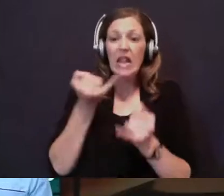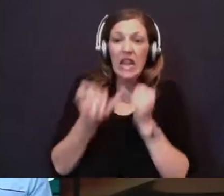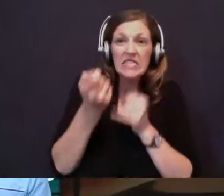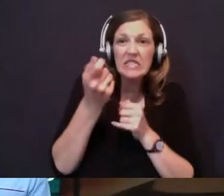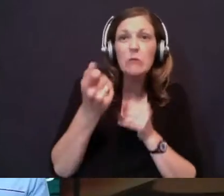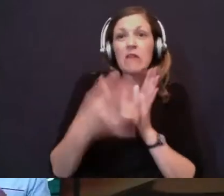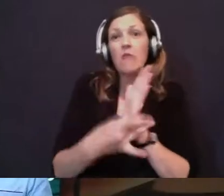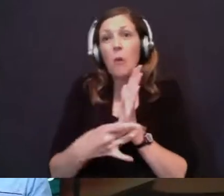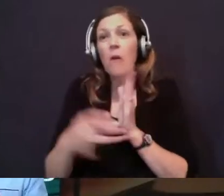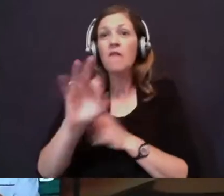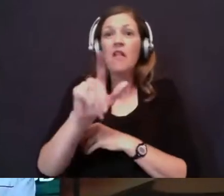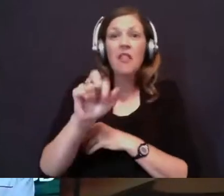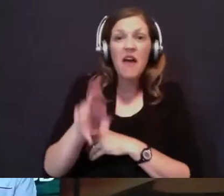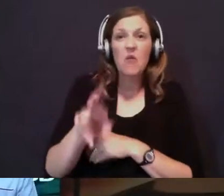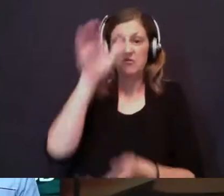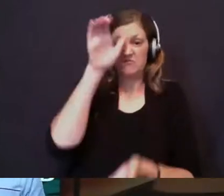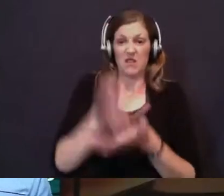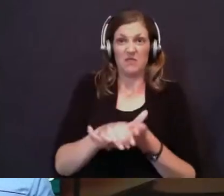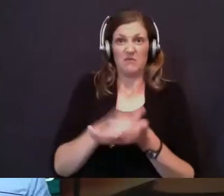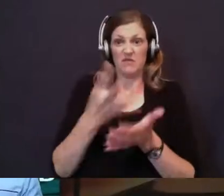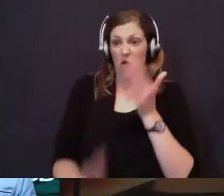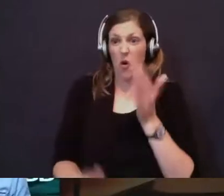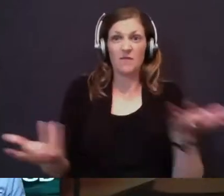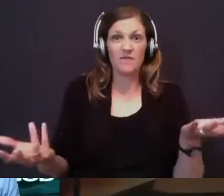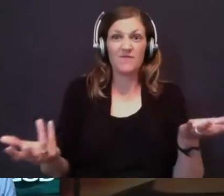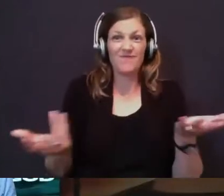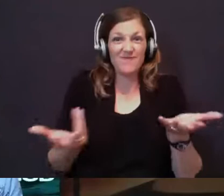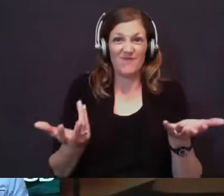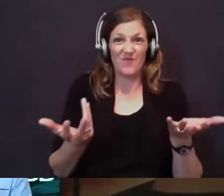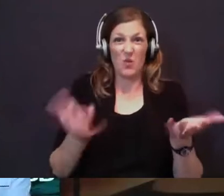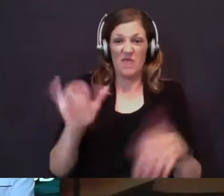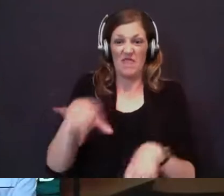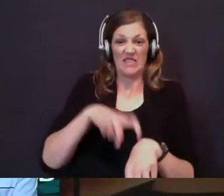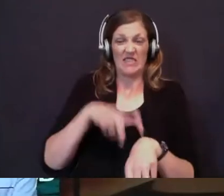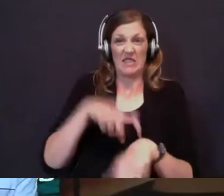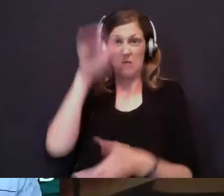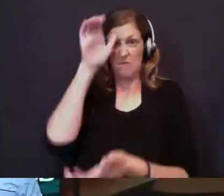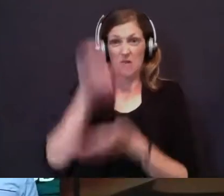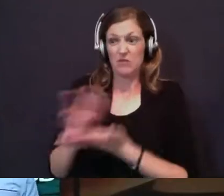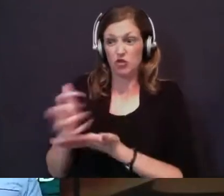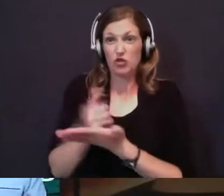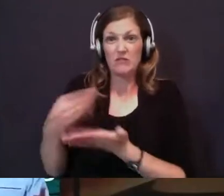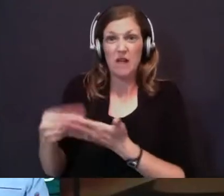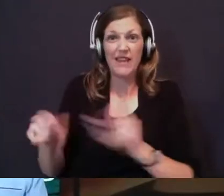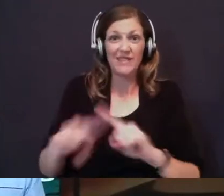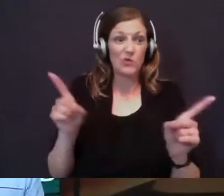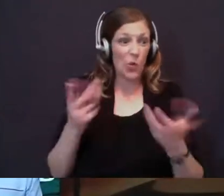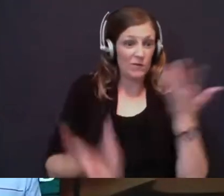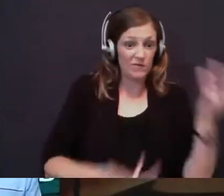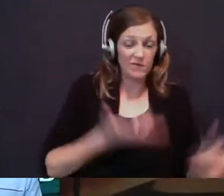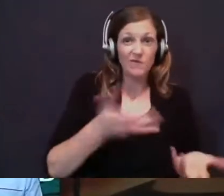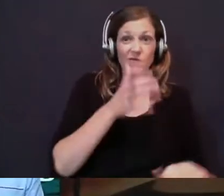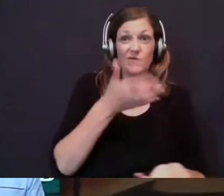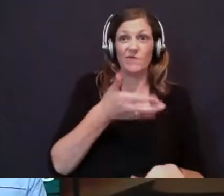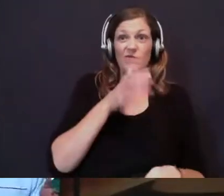husband's gone, so she doesn't have—in that time, the husband was primarily the breadwinner, and he's out of the picture, so she's about to die. She tells